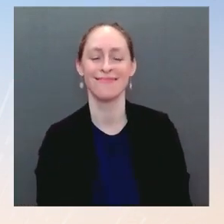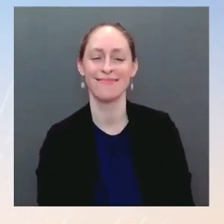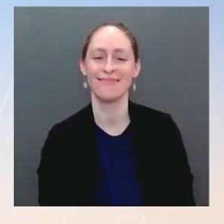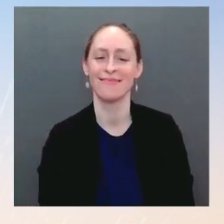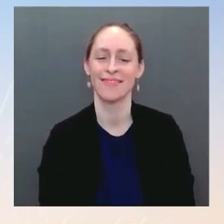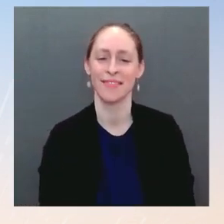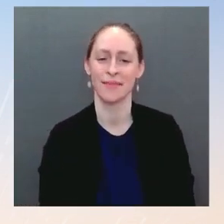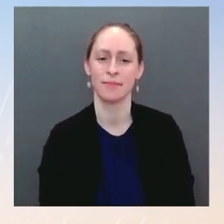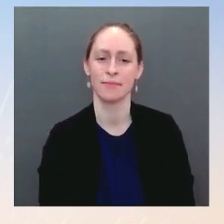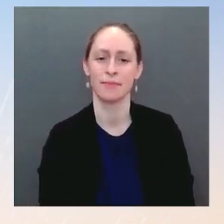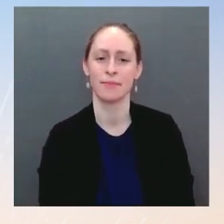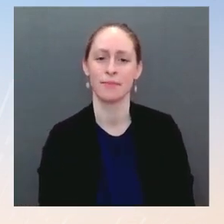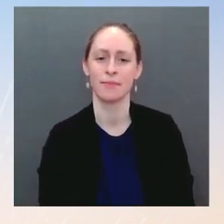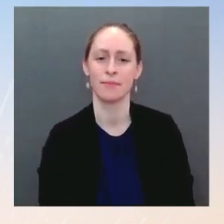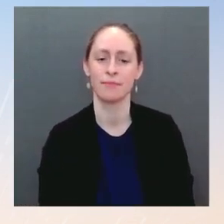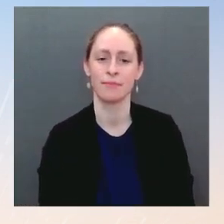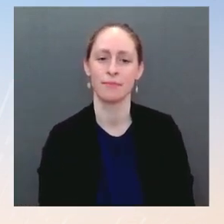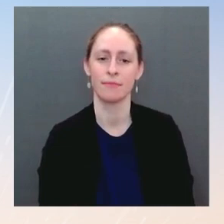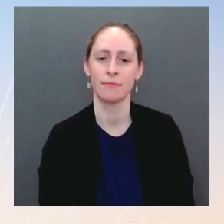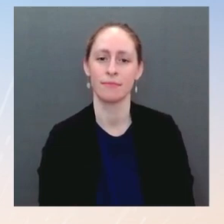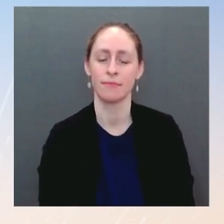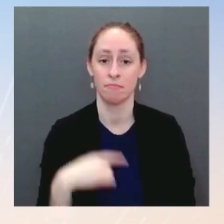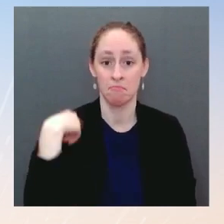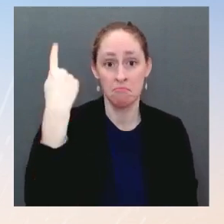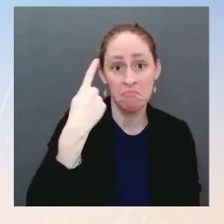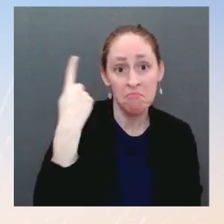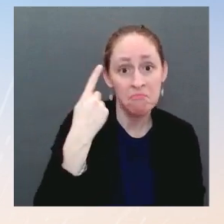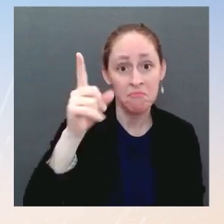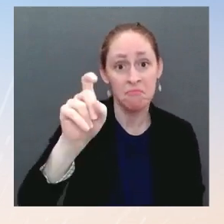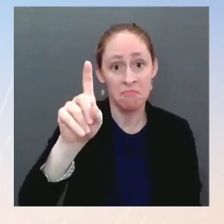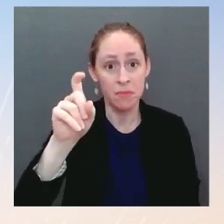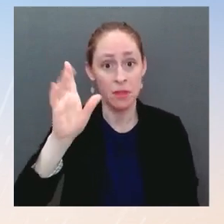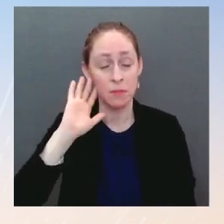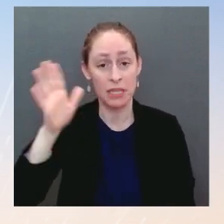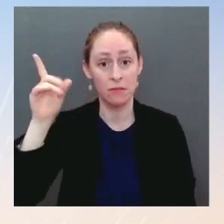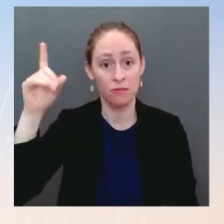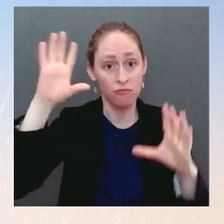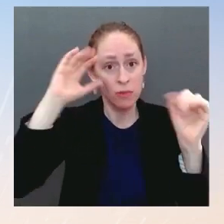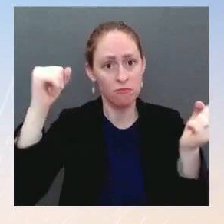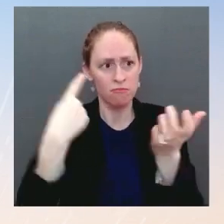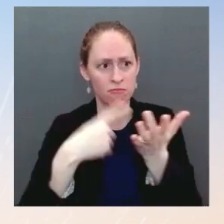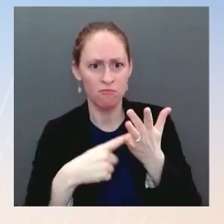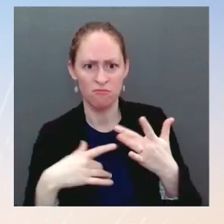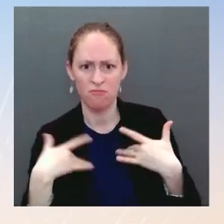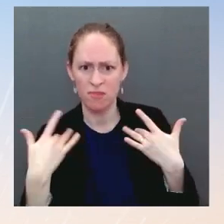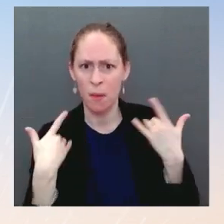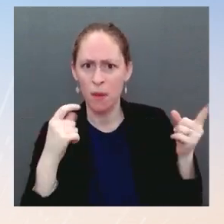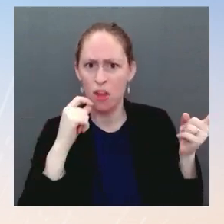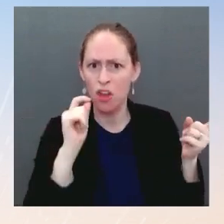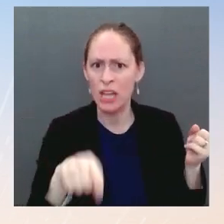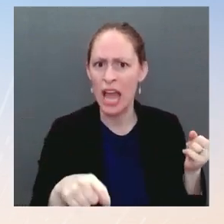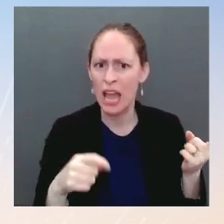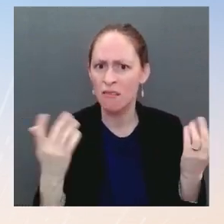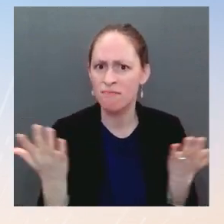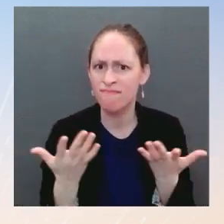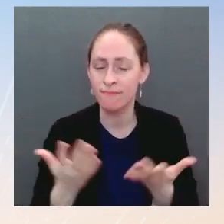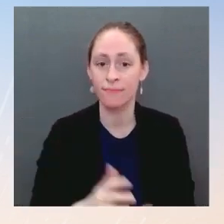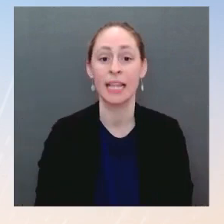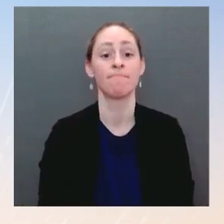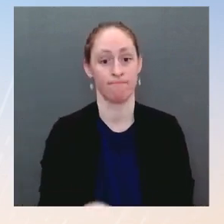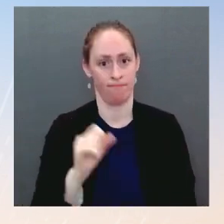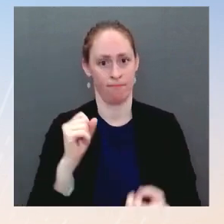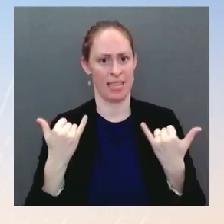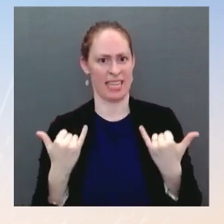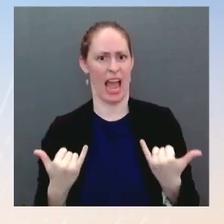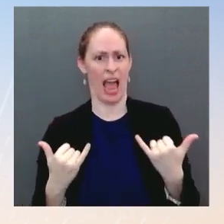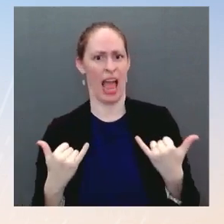shortly, and I expect we'll have a readout of that as soon as it happens. Sure. Go ahead. The Who here at the White House is helping the President to sort